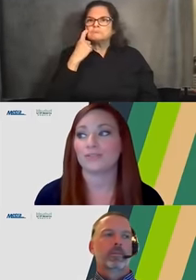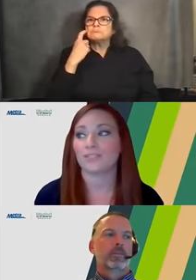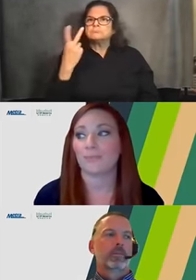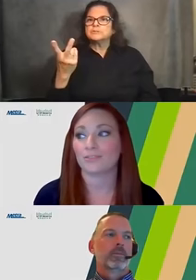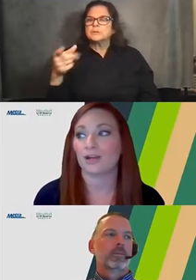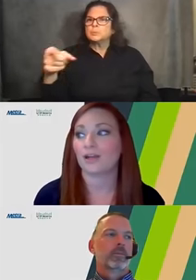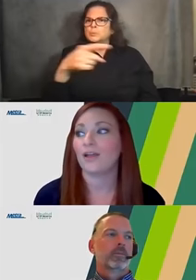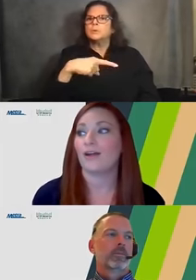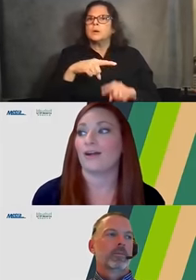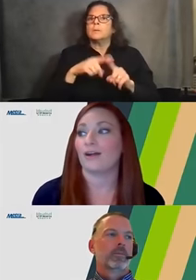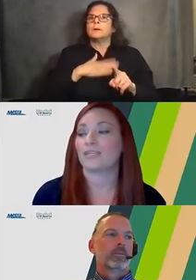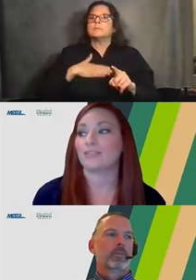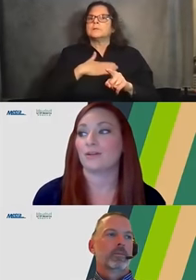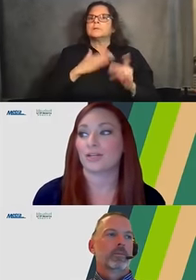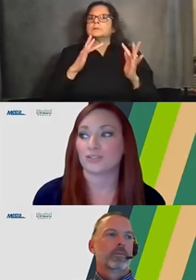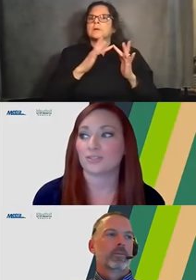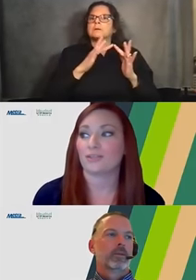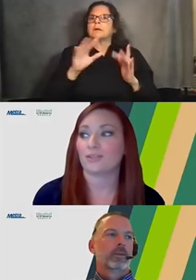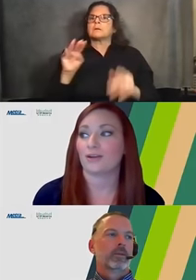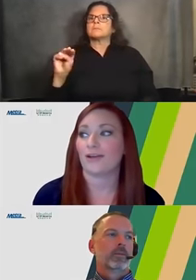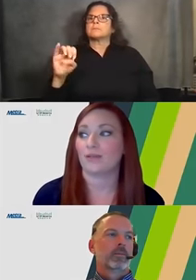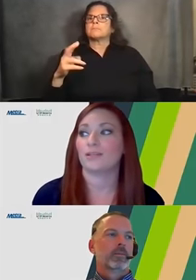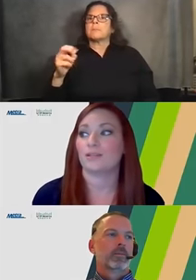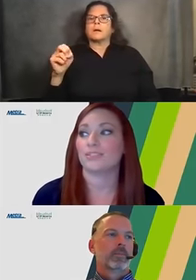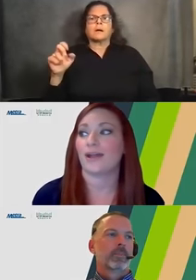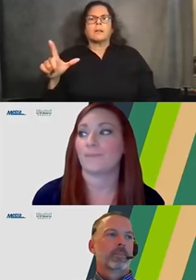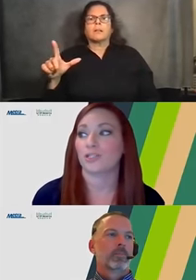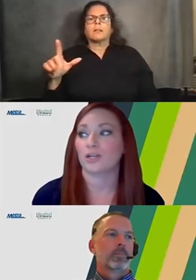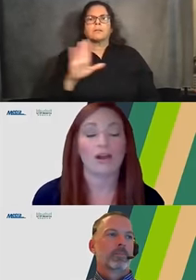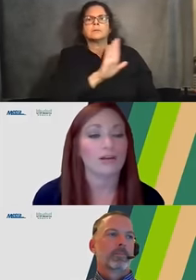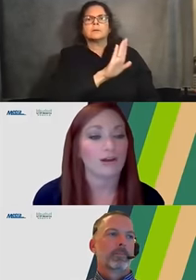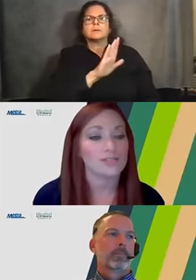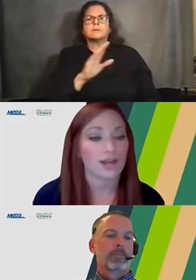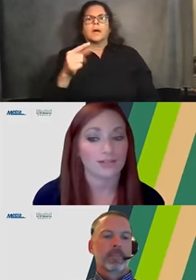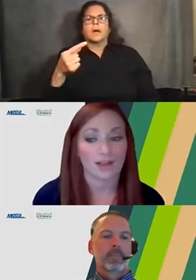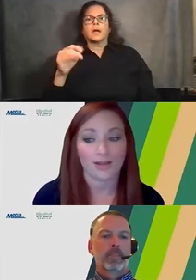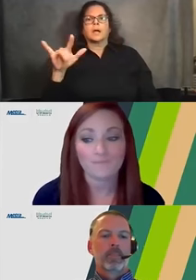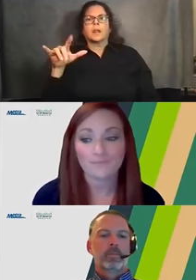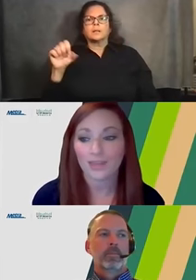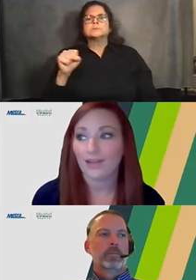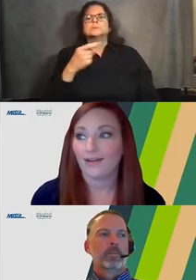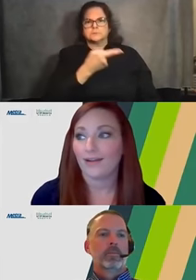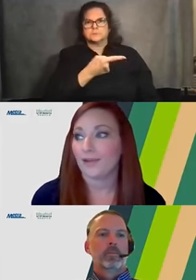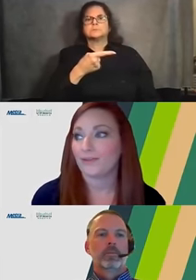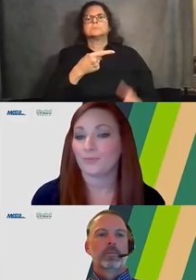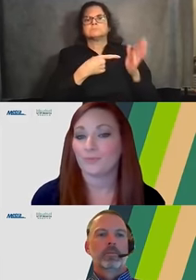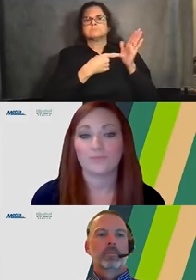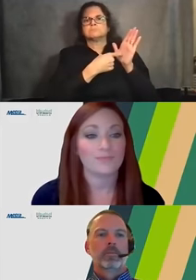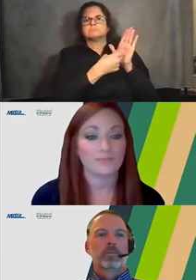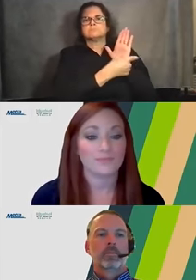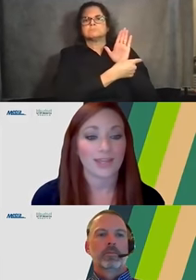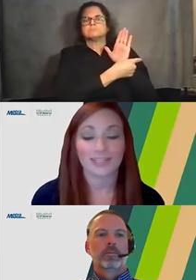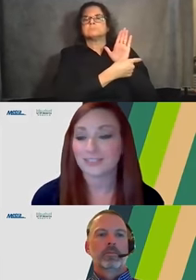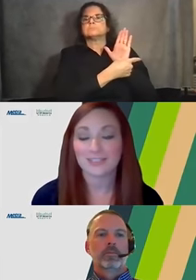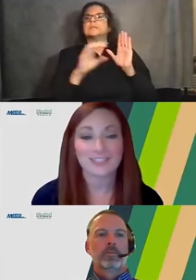to Michael Gillis at Metro. Um, his email address is right there. And yes, at Metro r.com. Um, and